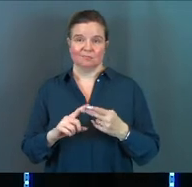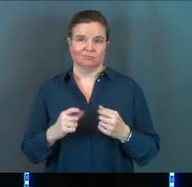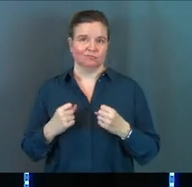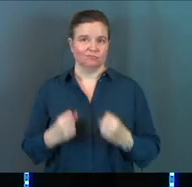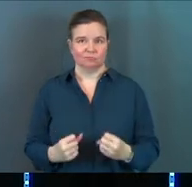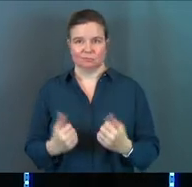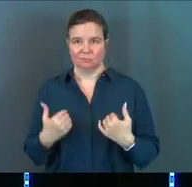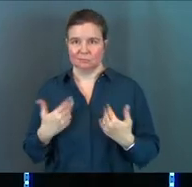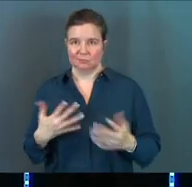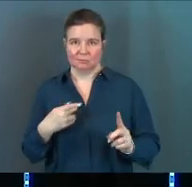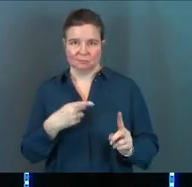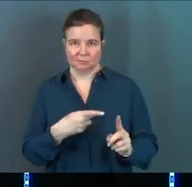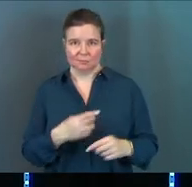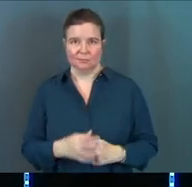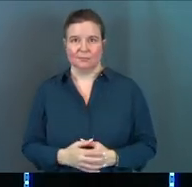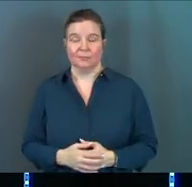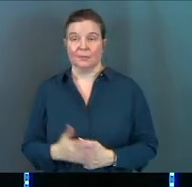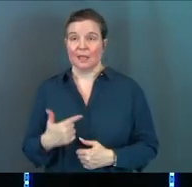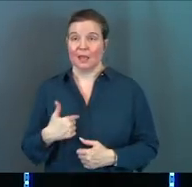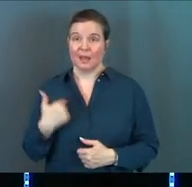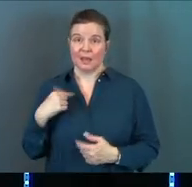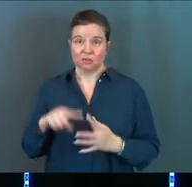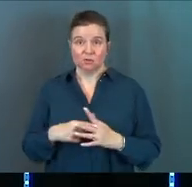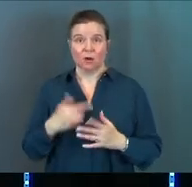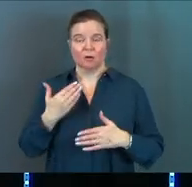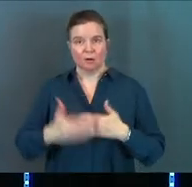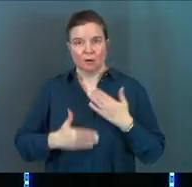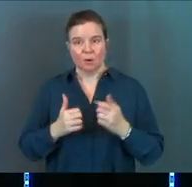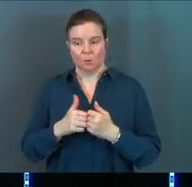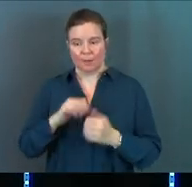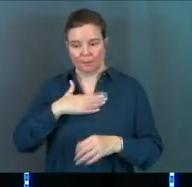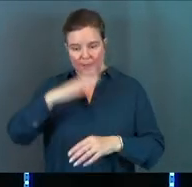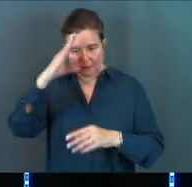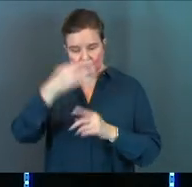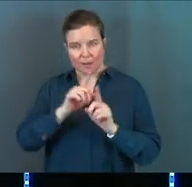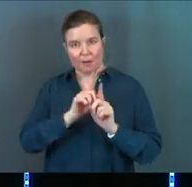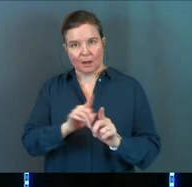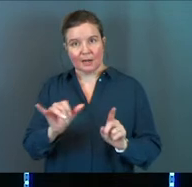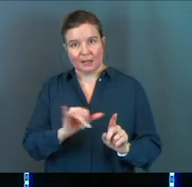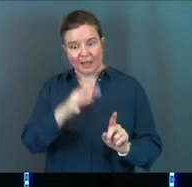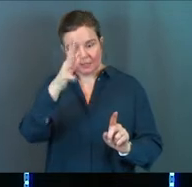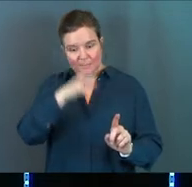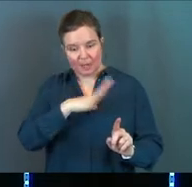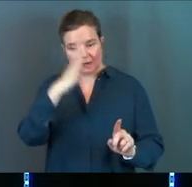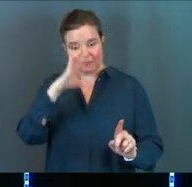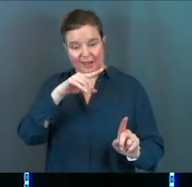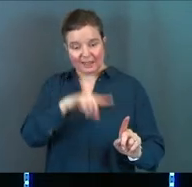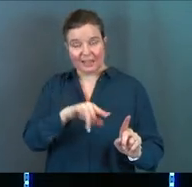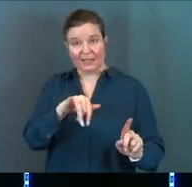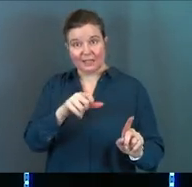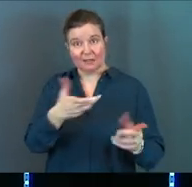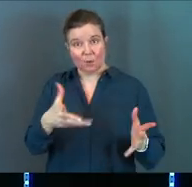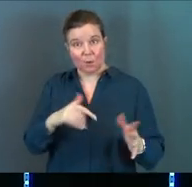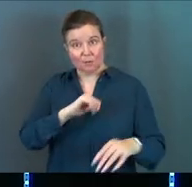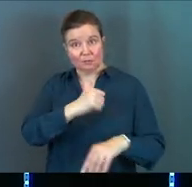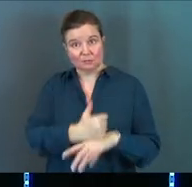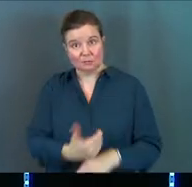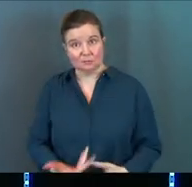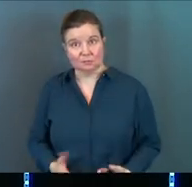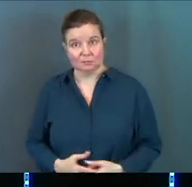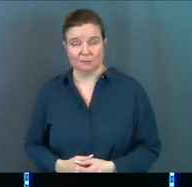he had. And I had to start walking with my son like the man of God that he was.